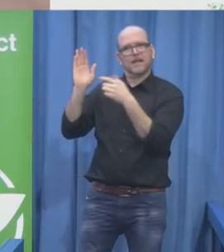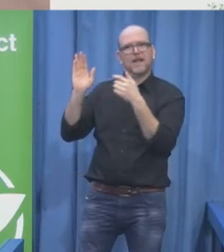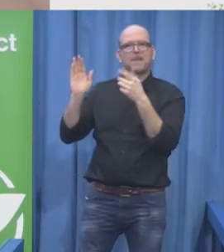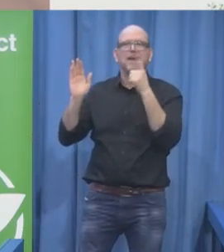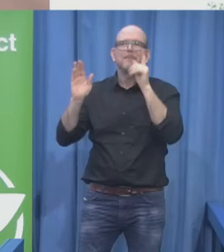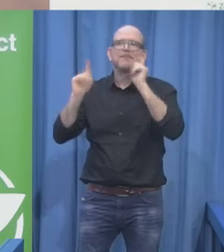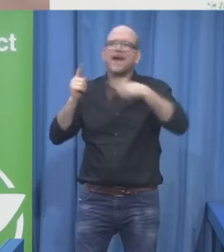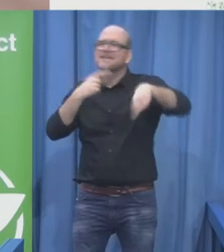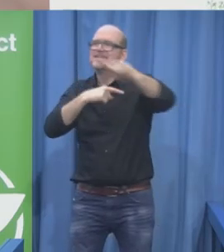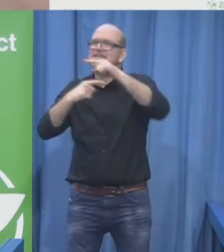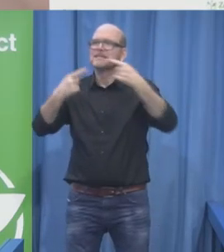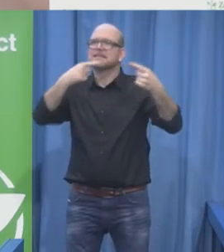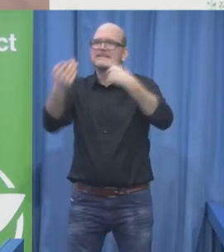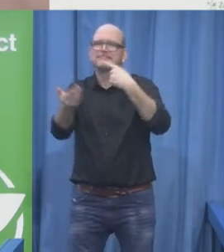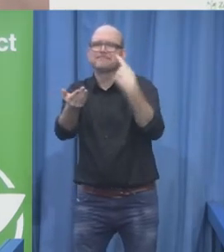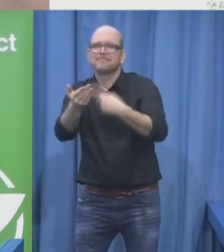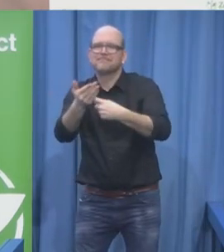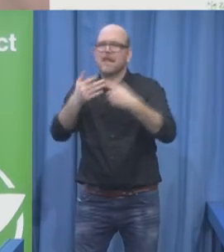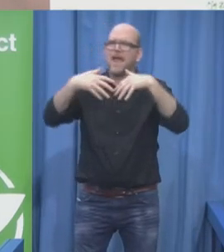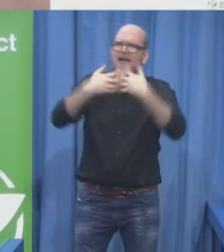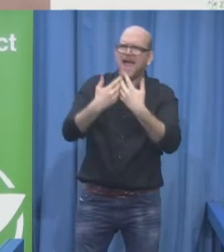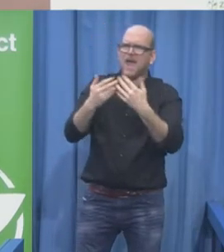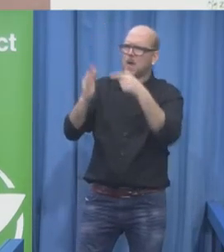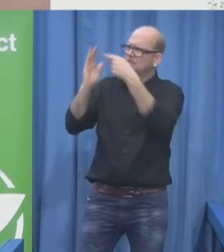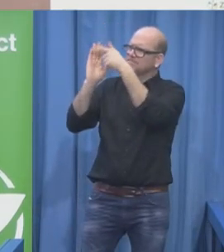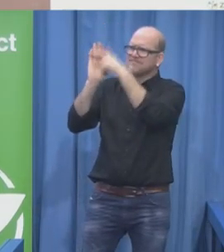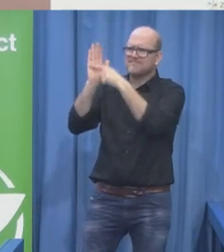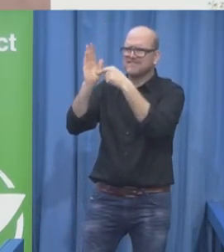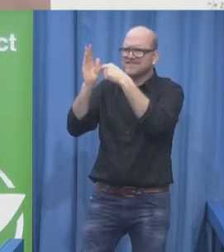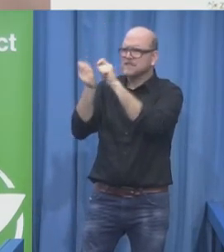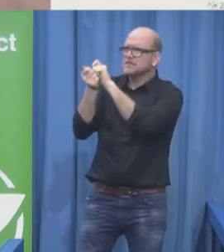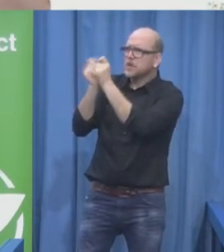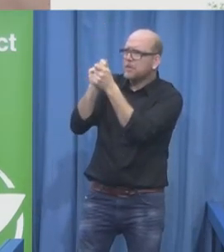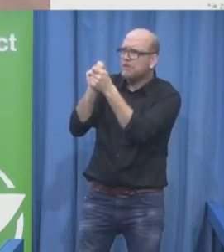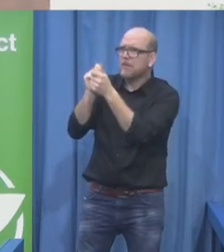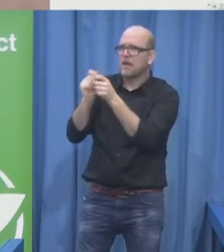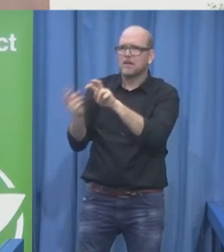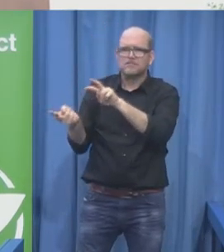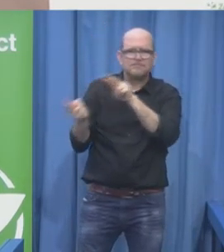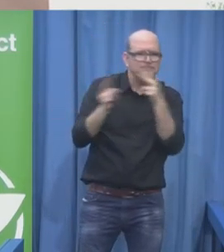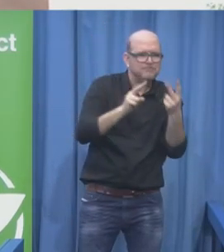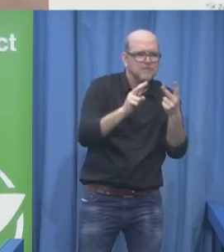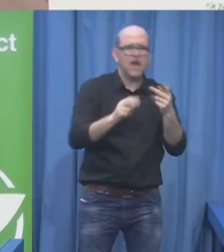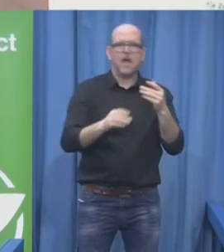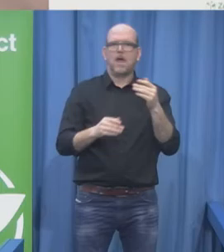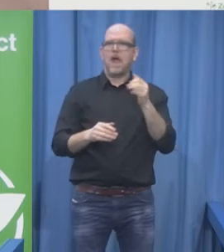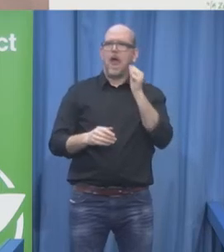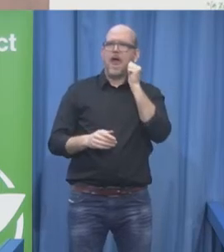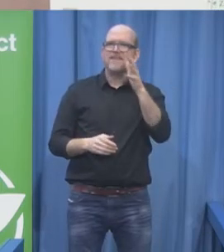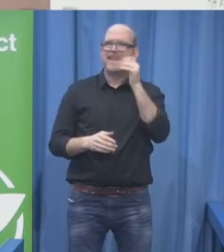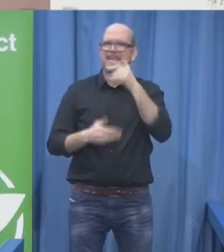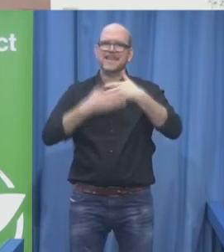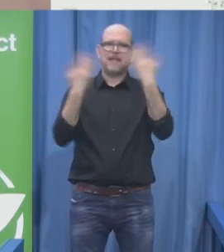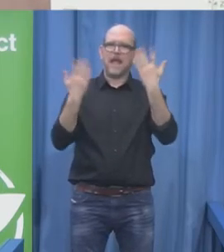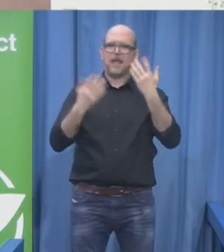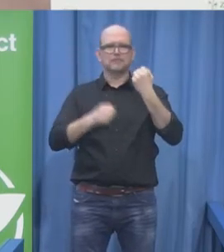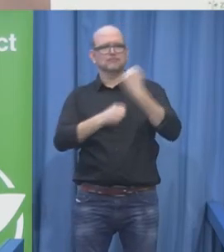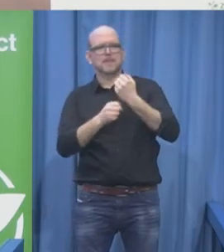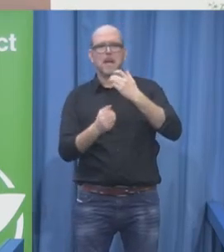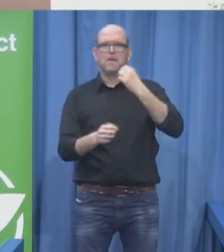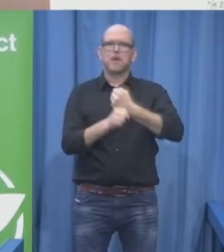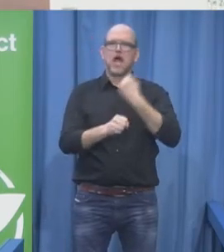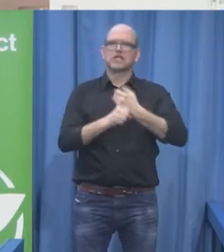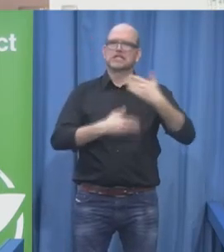these rights become a reality, action-oriented. How to implement them? How kind of policies do we need? And